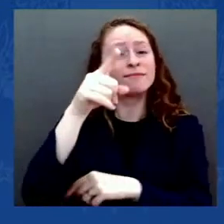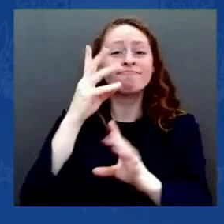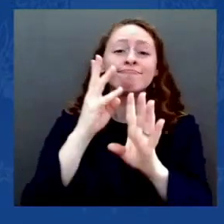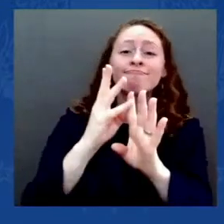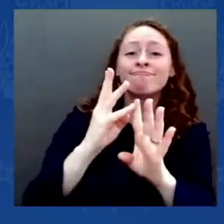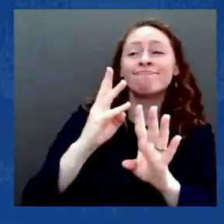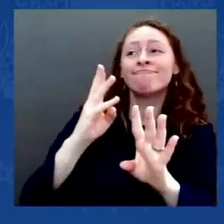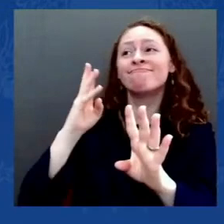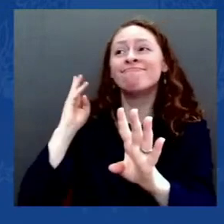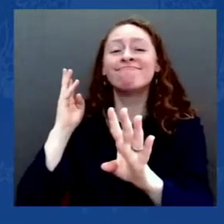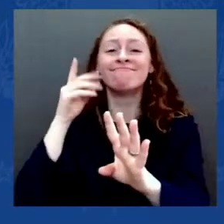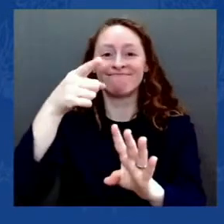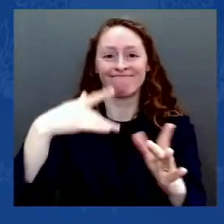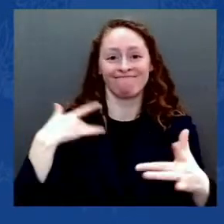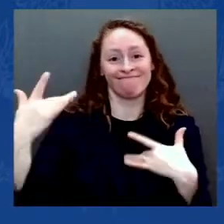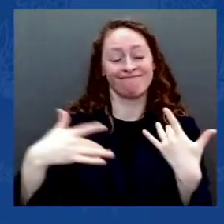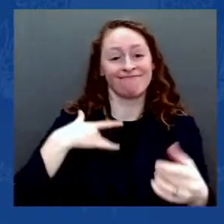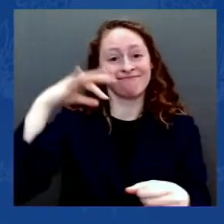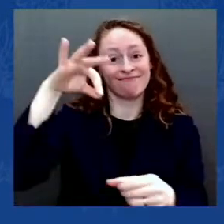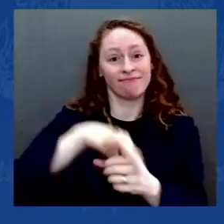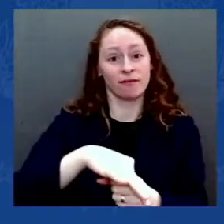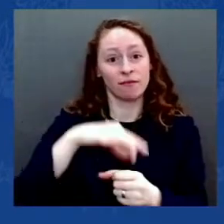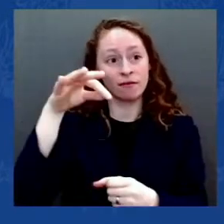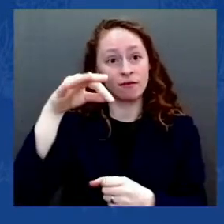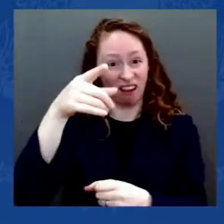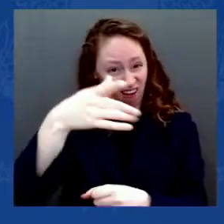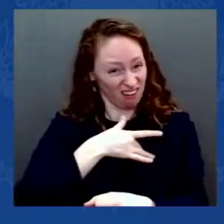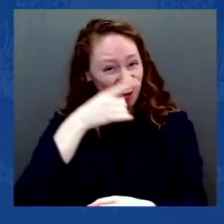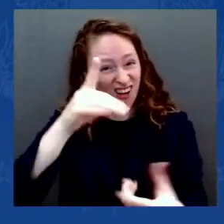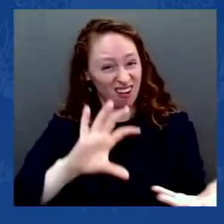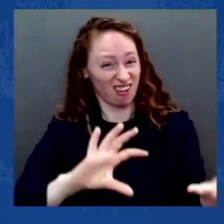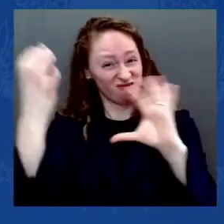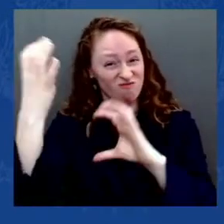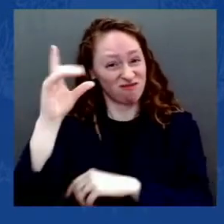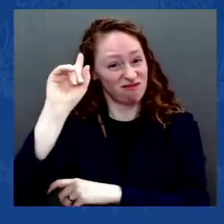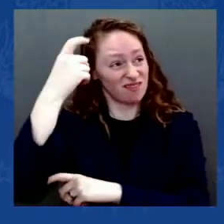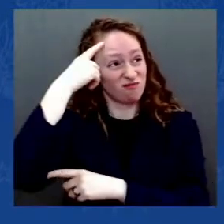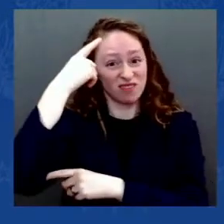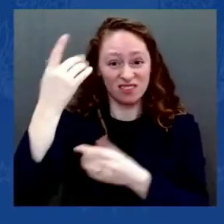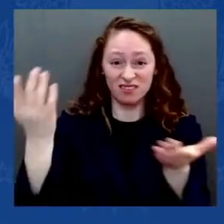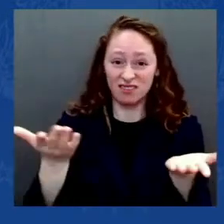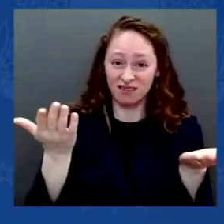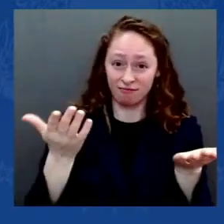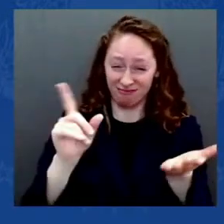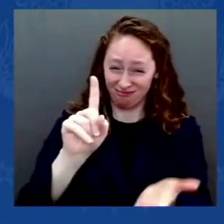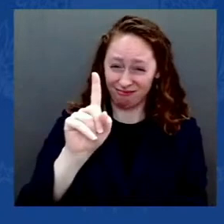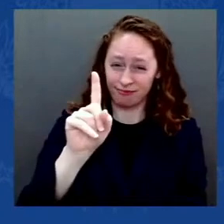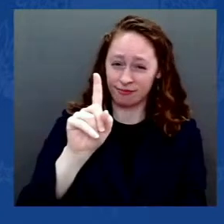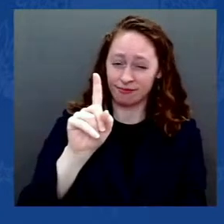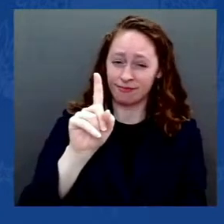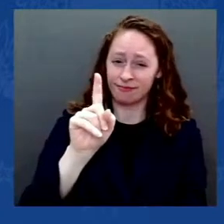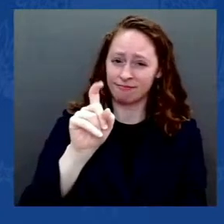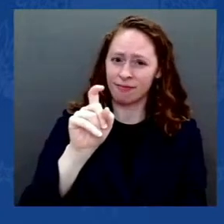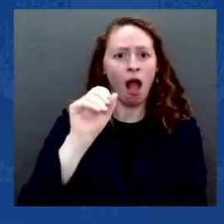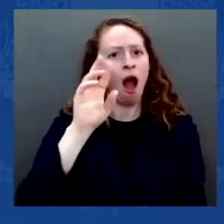what you thought you were doing? Or did you think you were carrying out your highest duty as a citizen and voting?